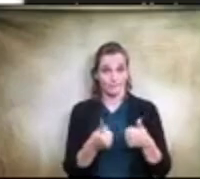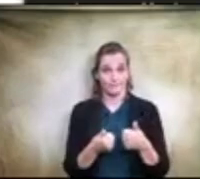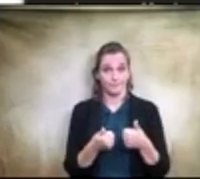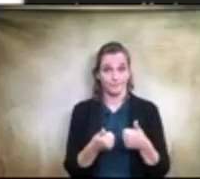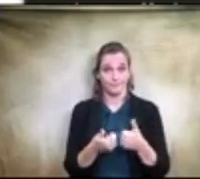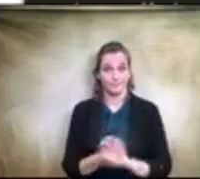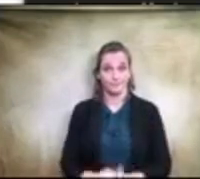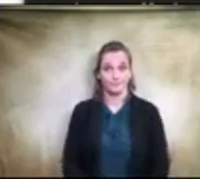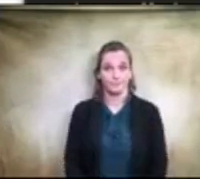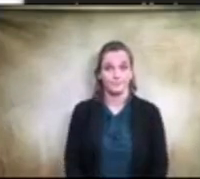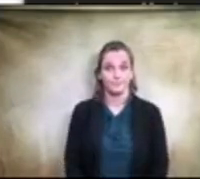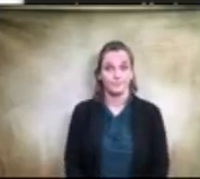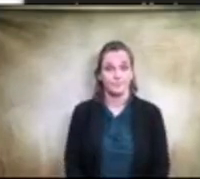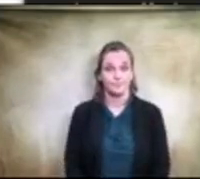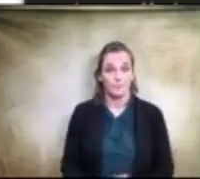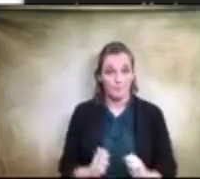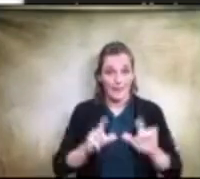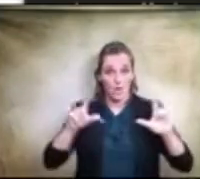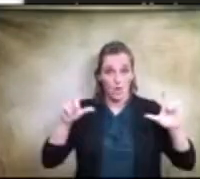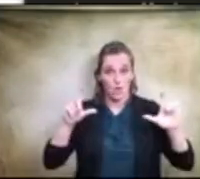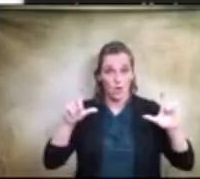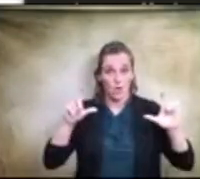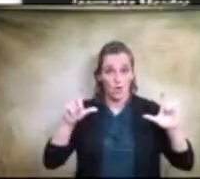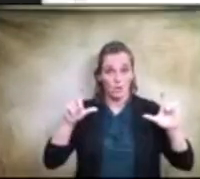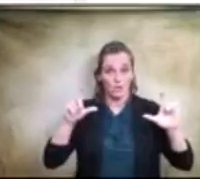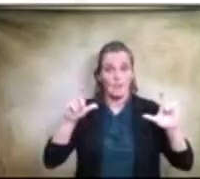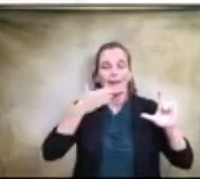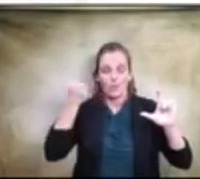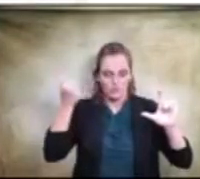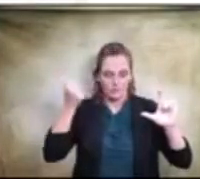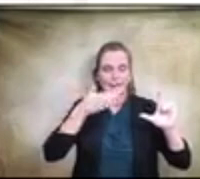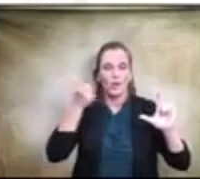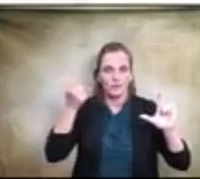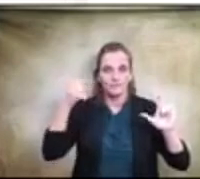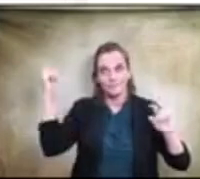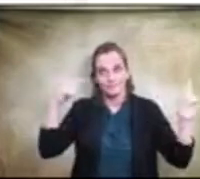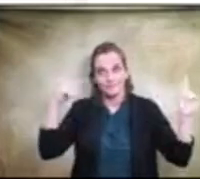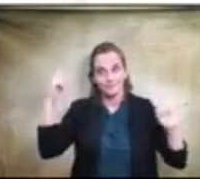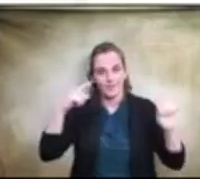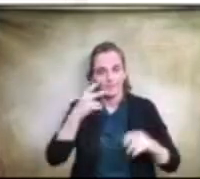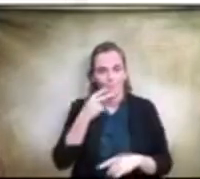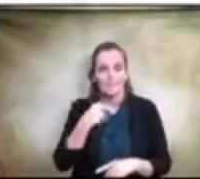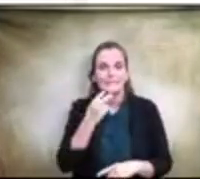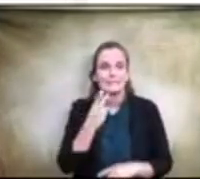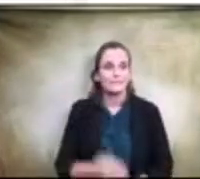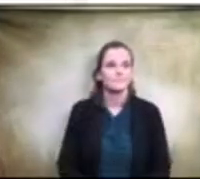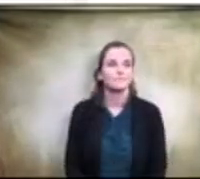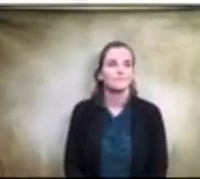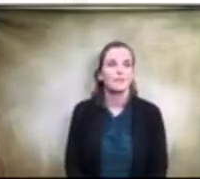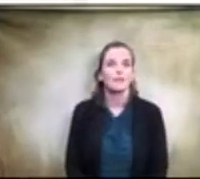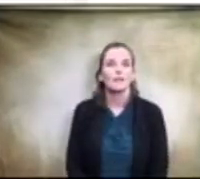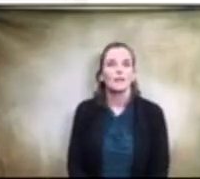A little bigger? Better. Okay, great. So this list of